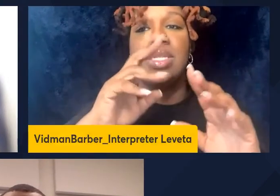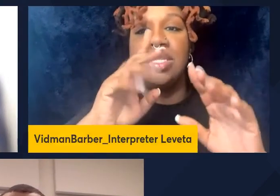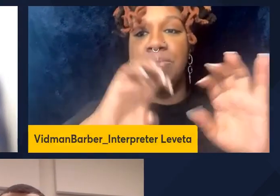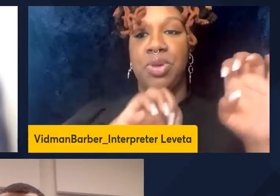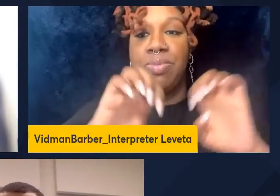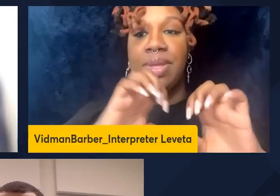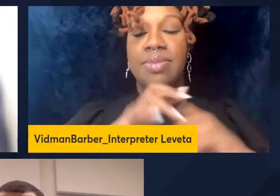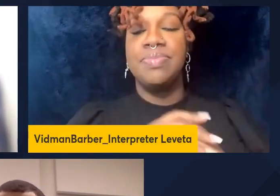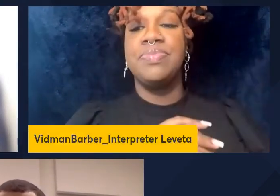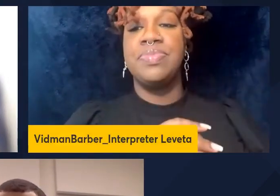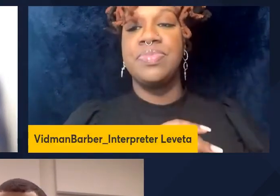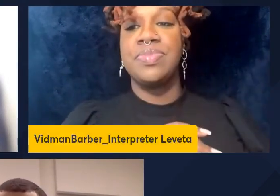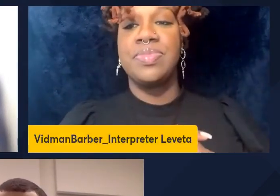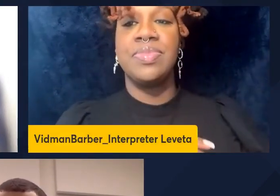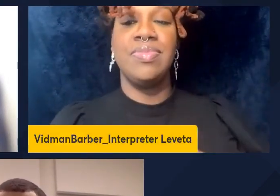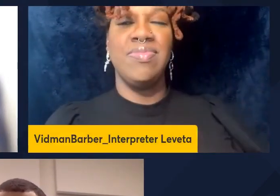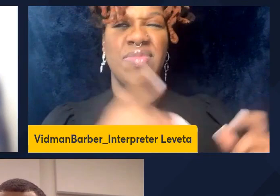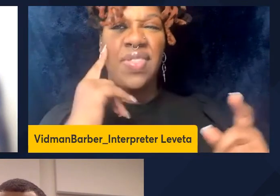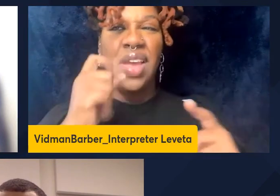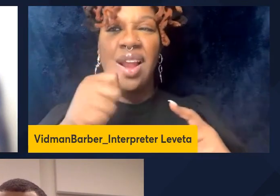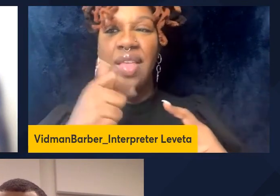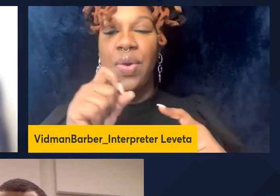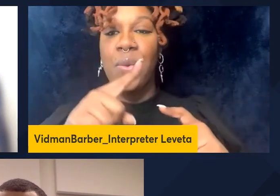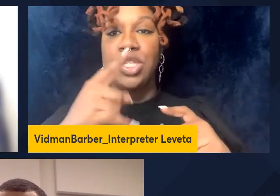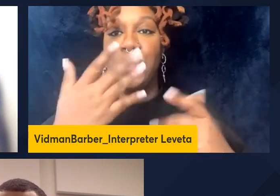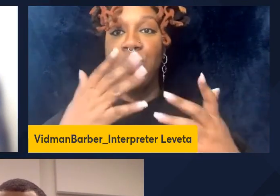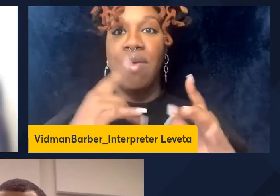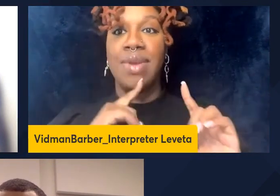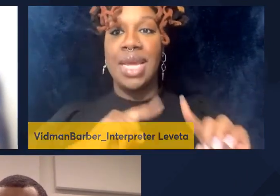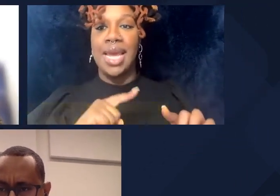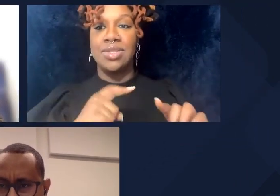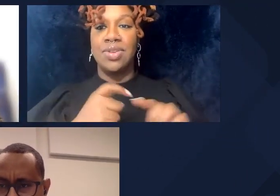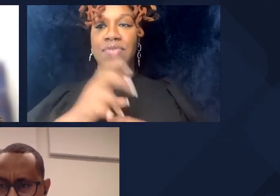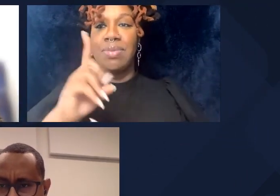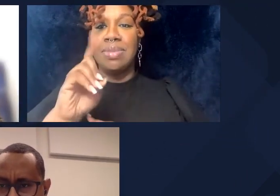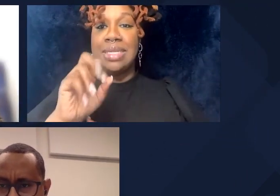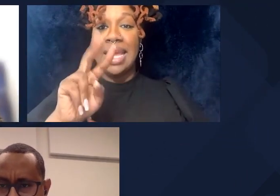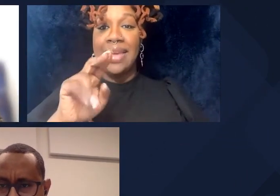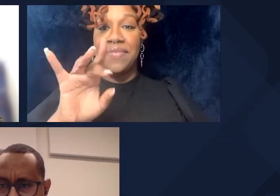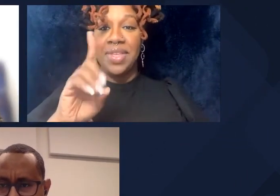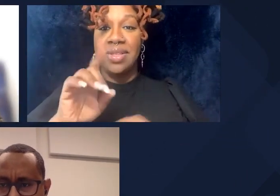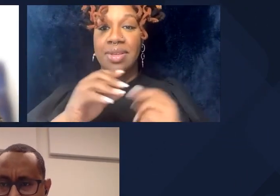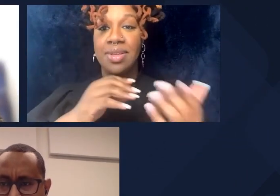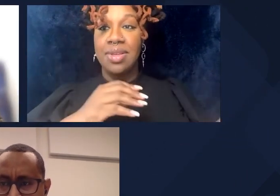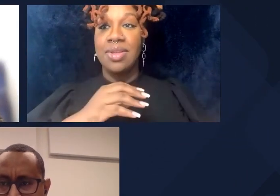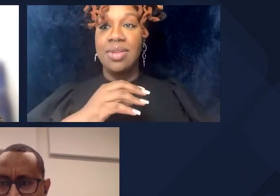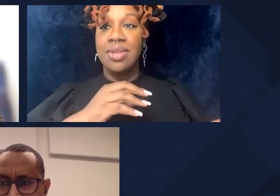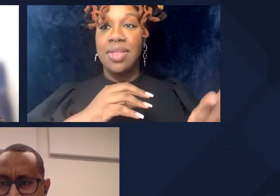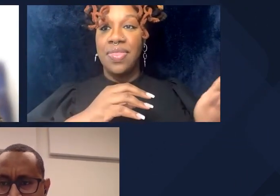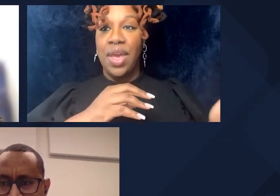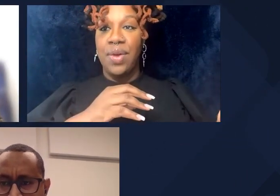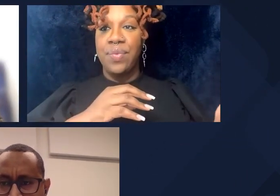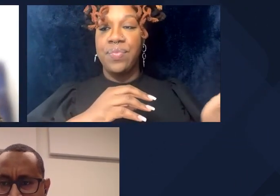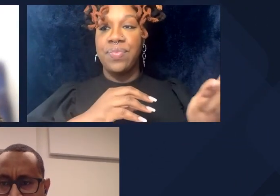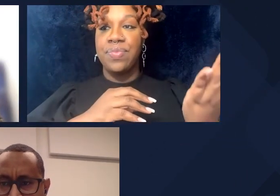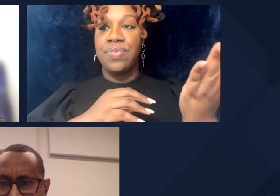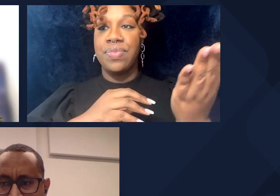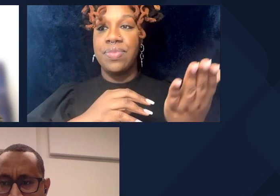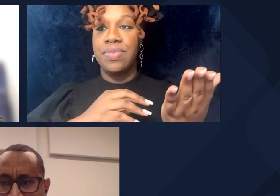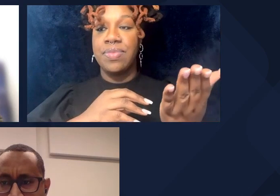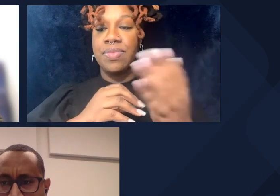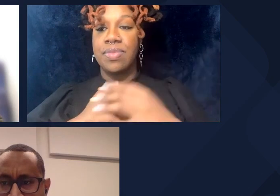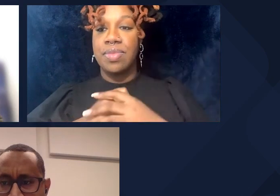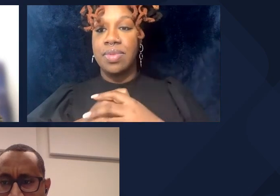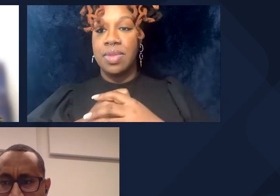think you might have already mentioned or talked about which is from David Chatz saying that have you considered doing single cell RNA